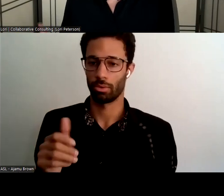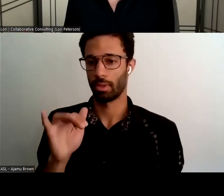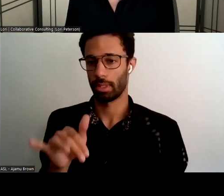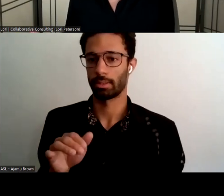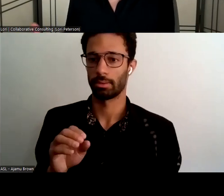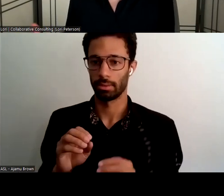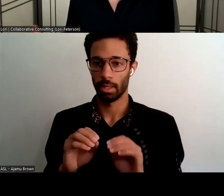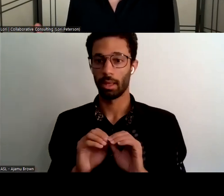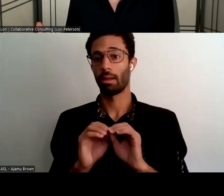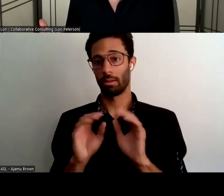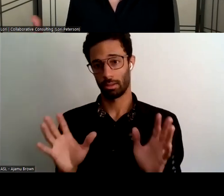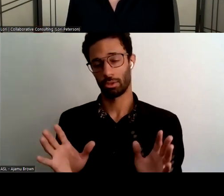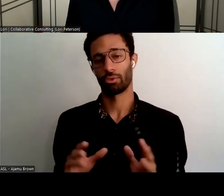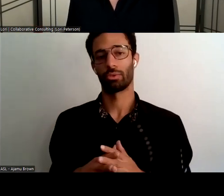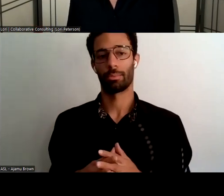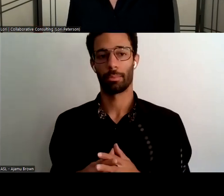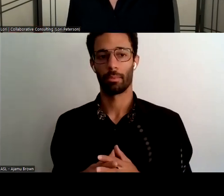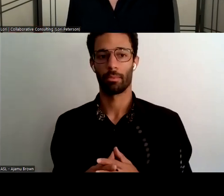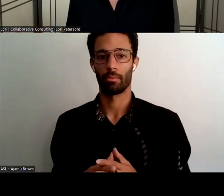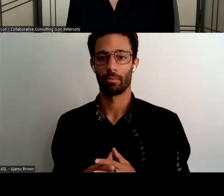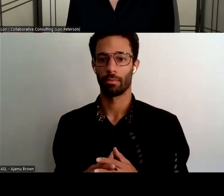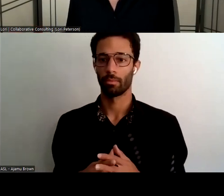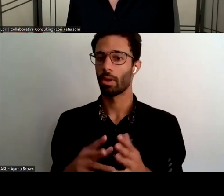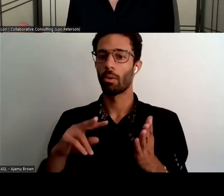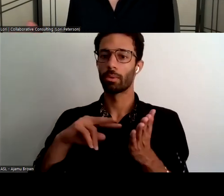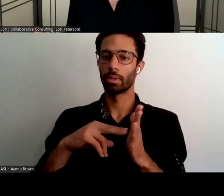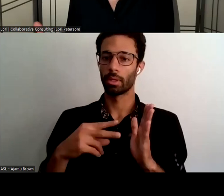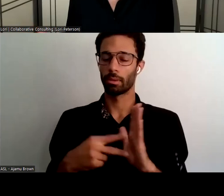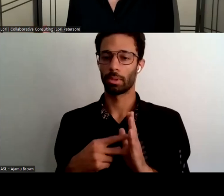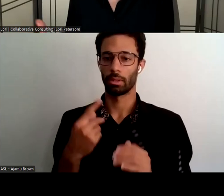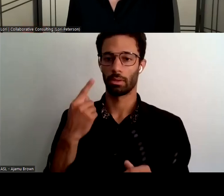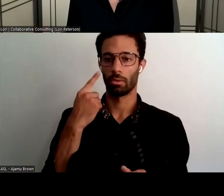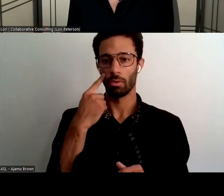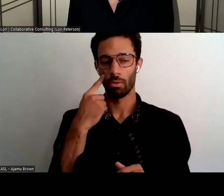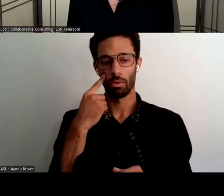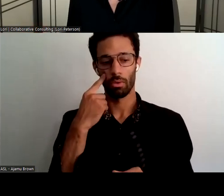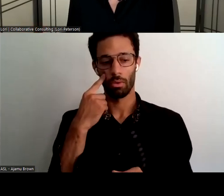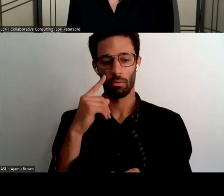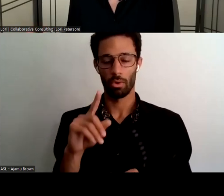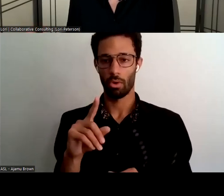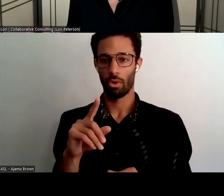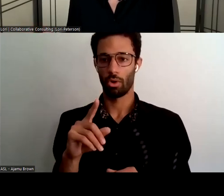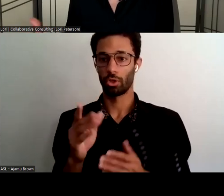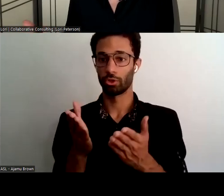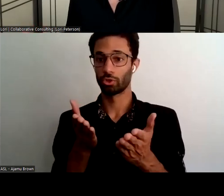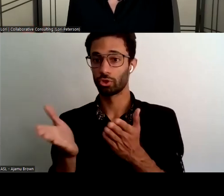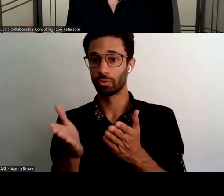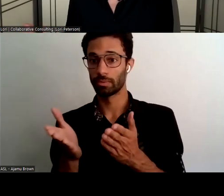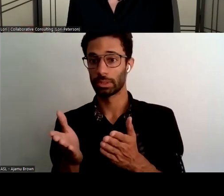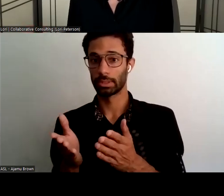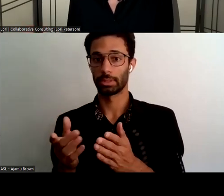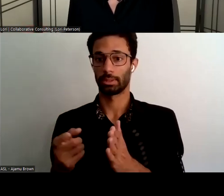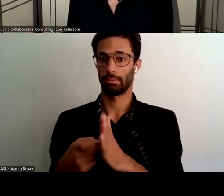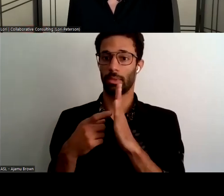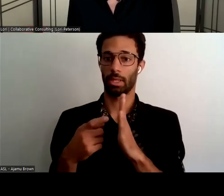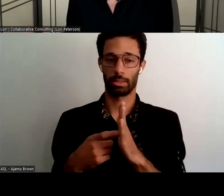the triple a's were talking about hey what does that mean for the demand of service um and will and how will